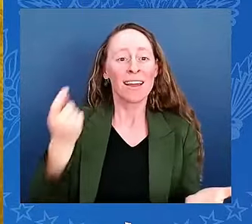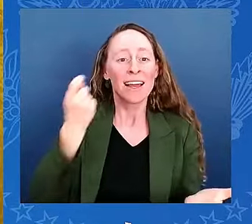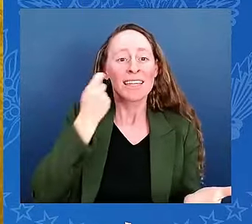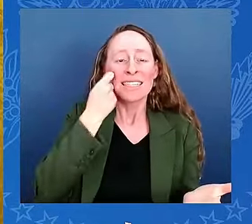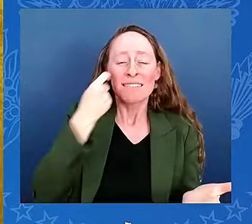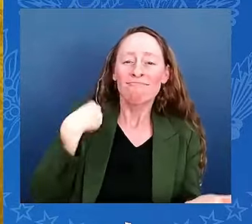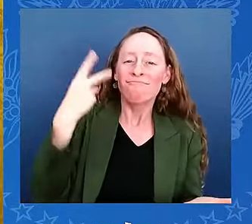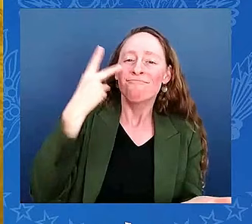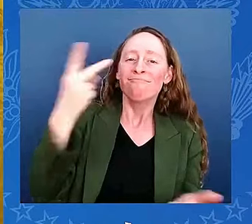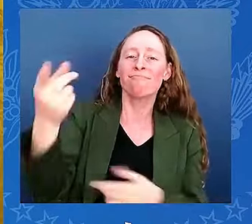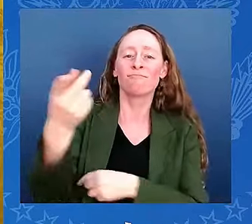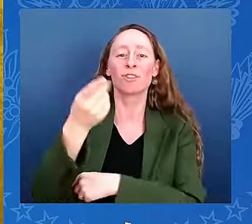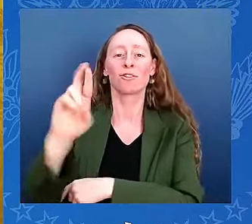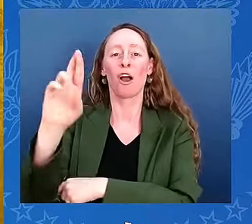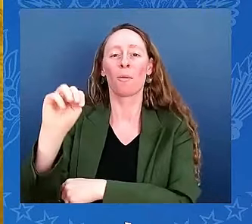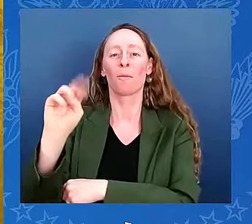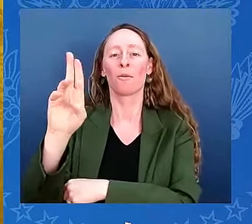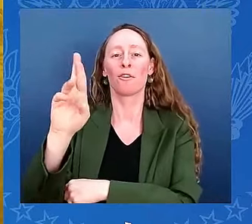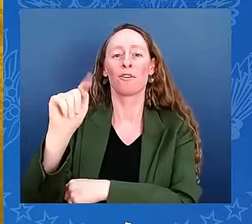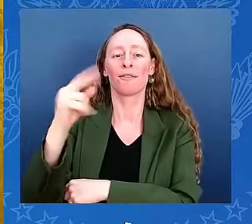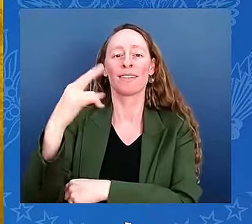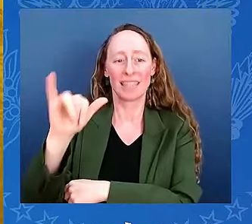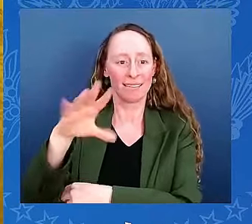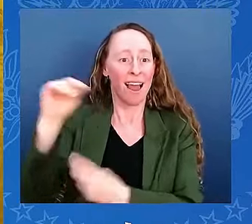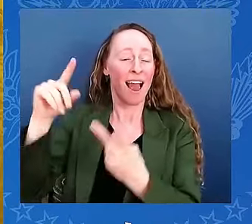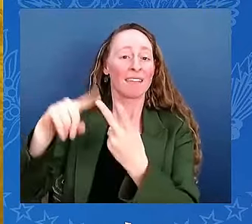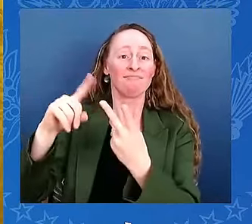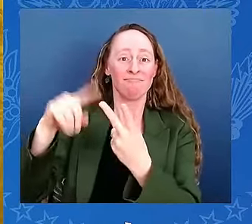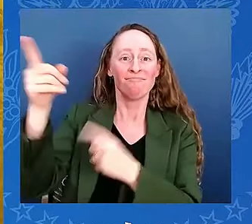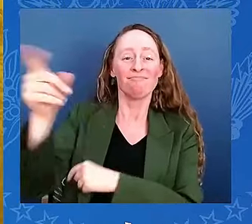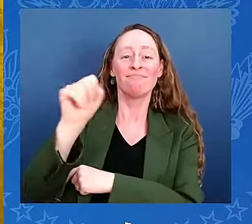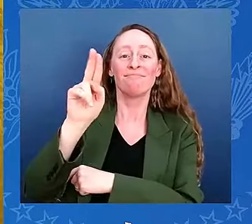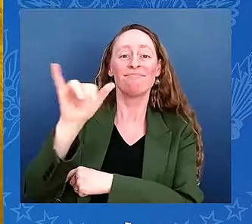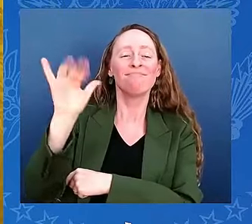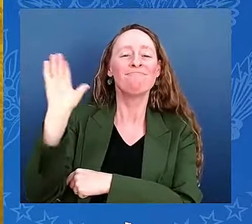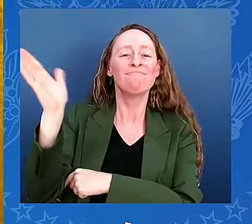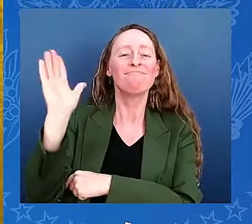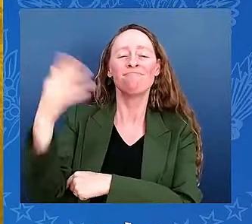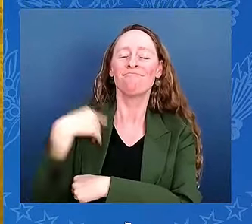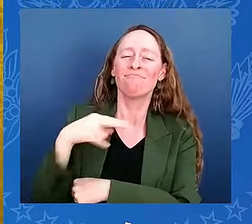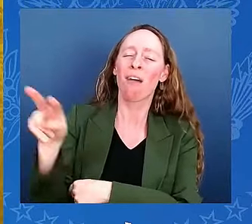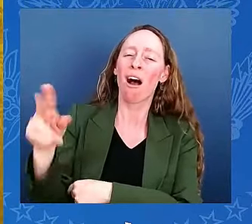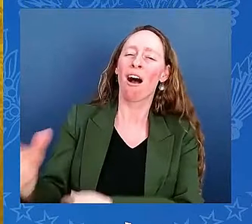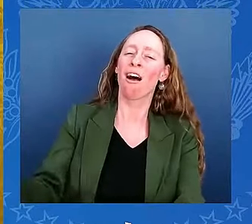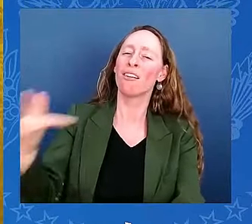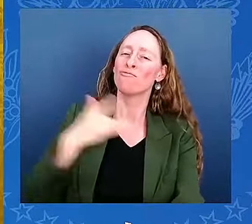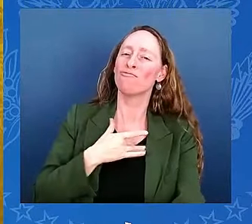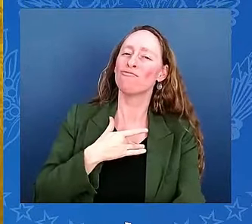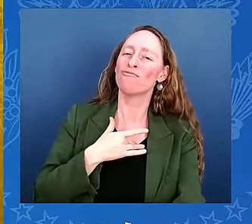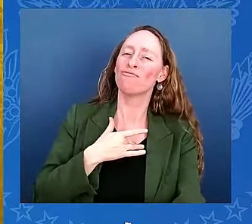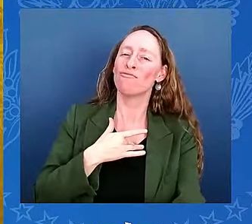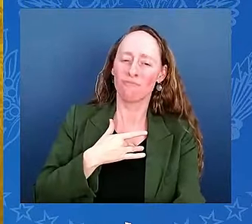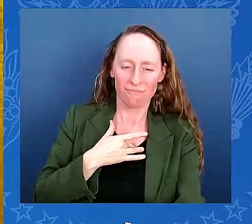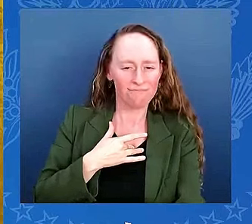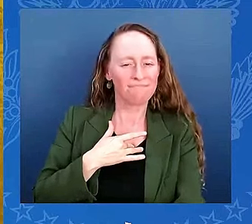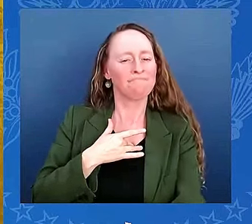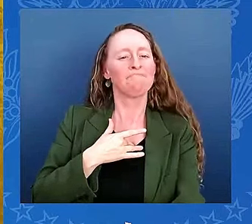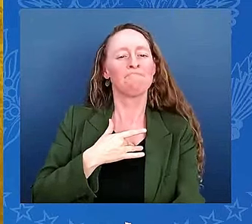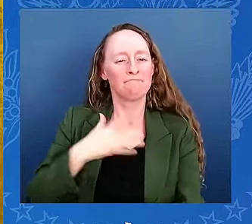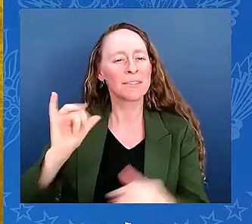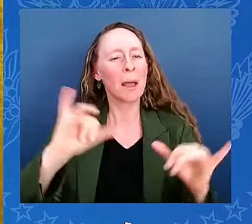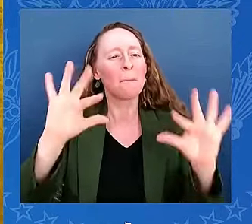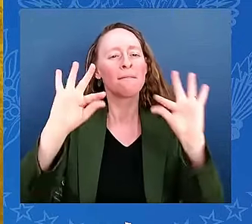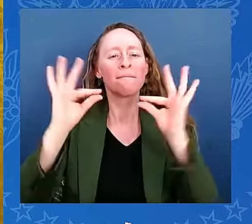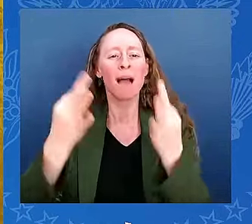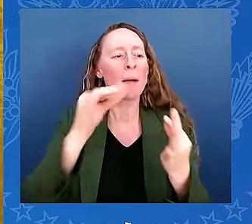you here today, my family and I have a special story of what this country means to us. My parents came here to the US